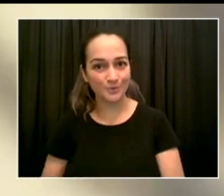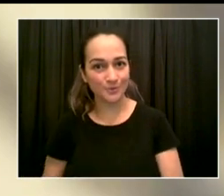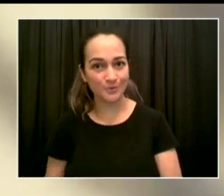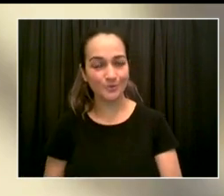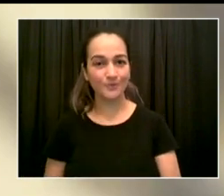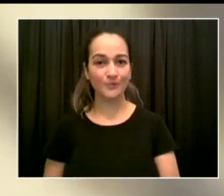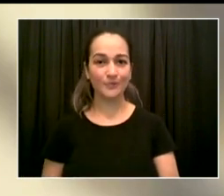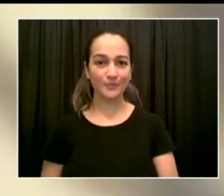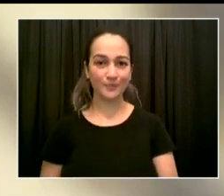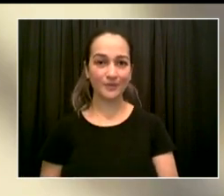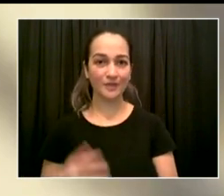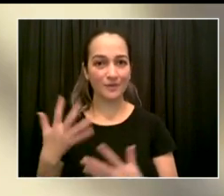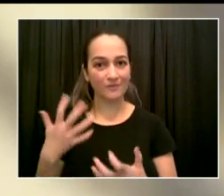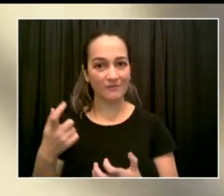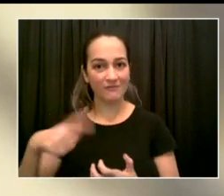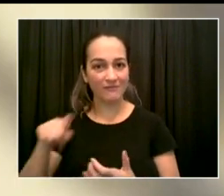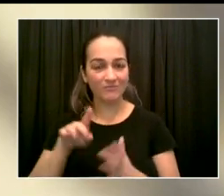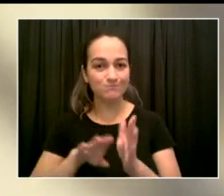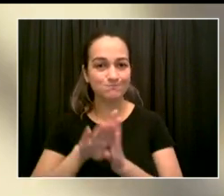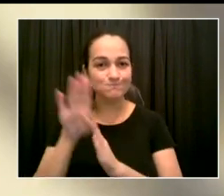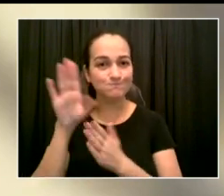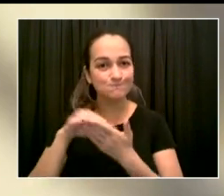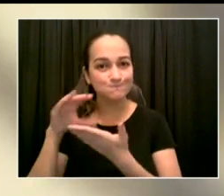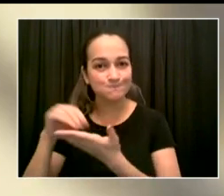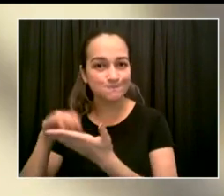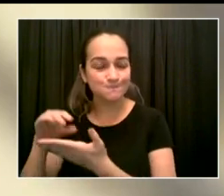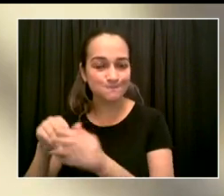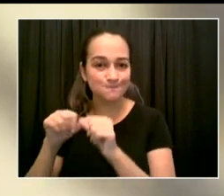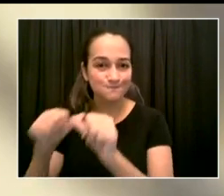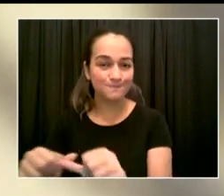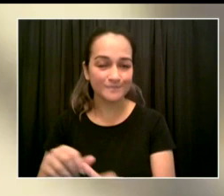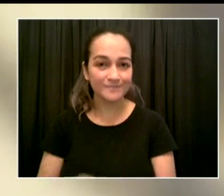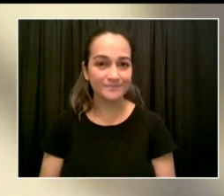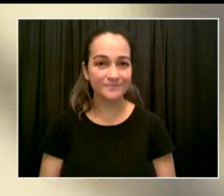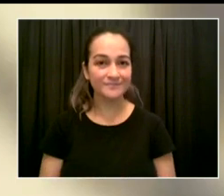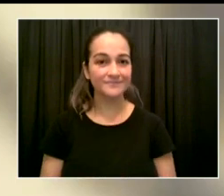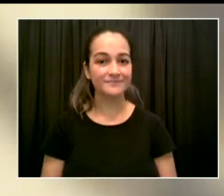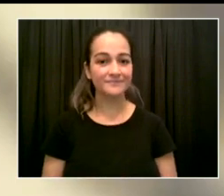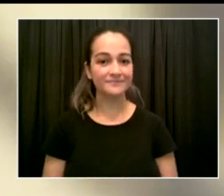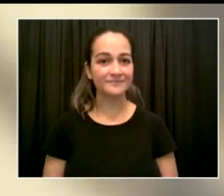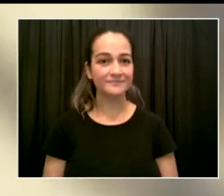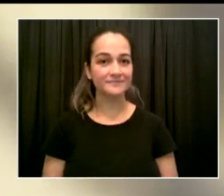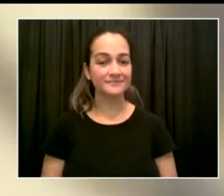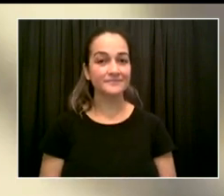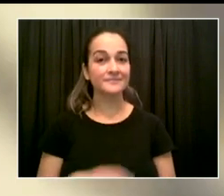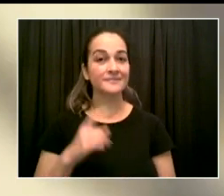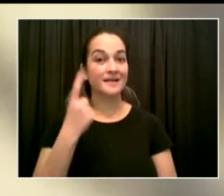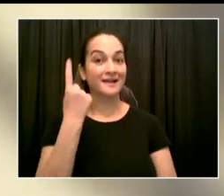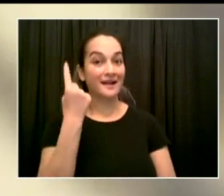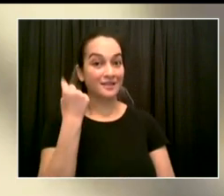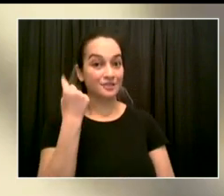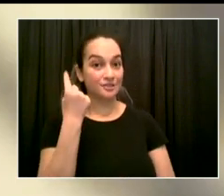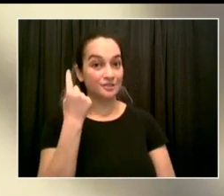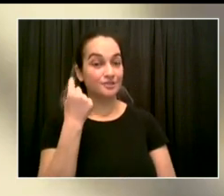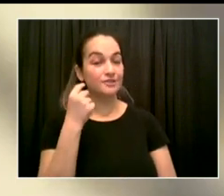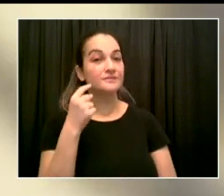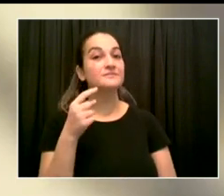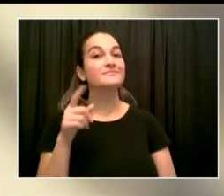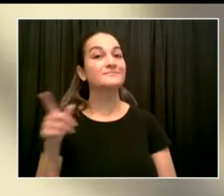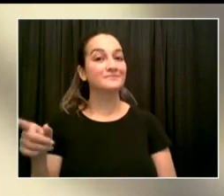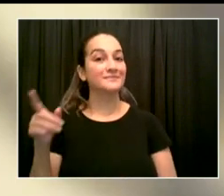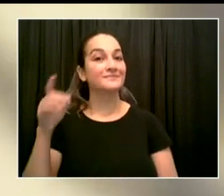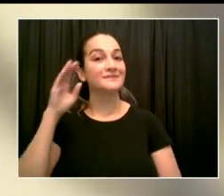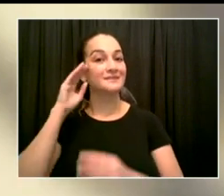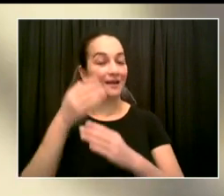I always felt like I could trust his school to keep him safe. The masking, testing, and health procedures really put my mind at